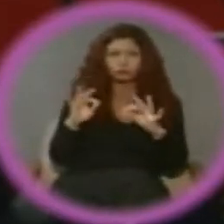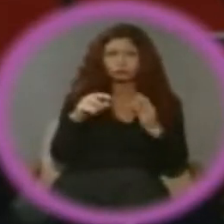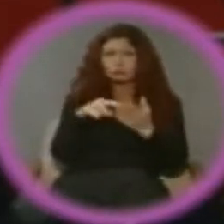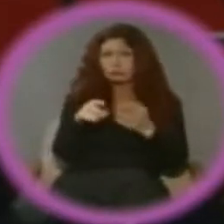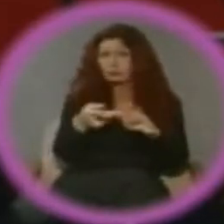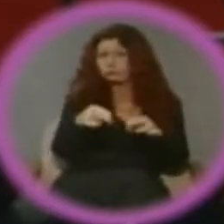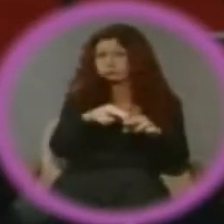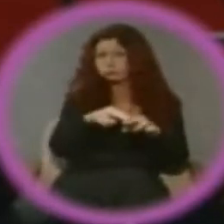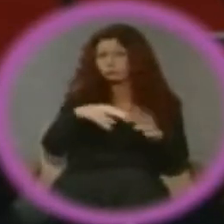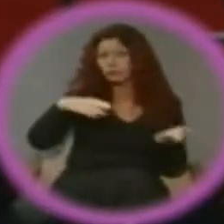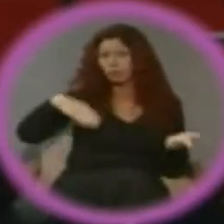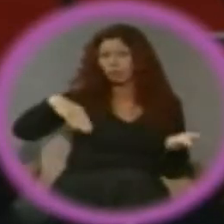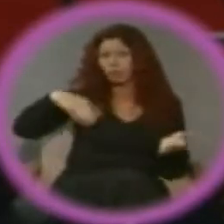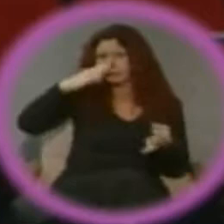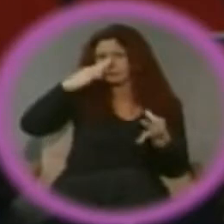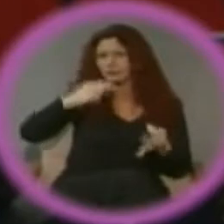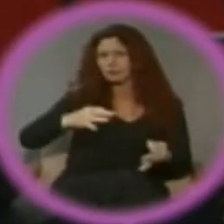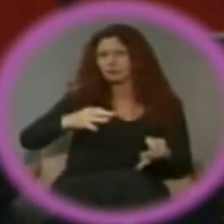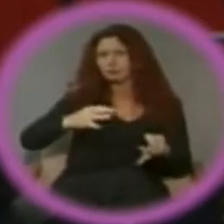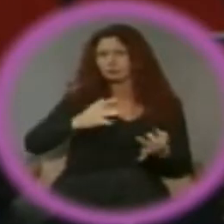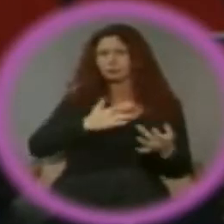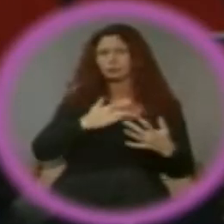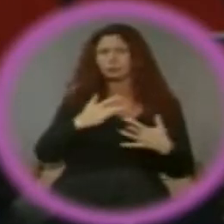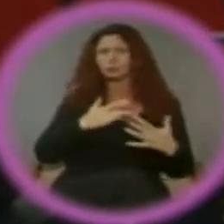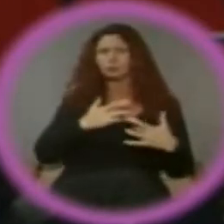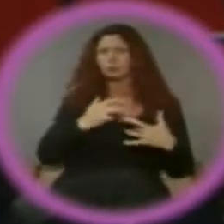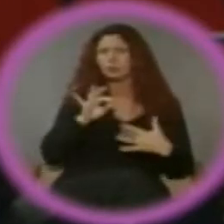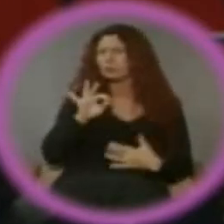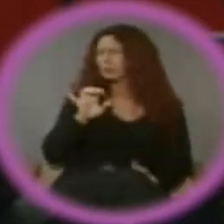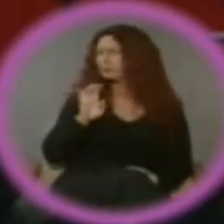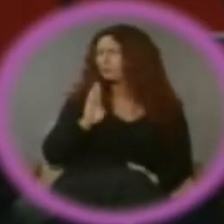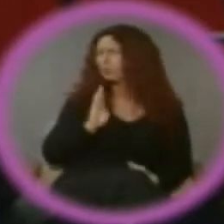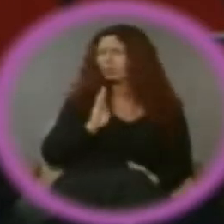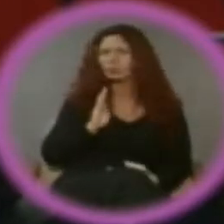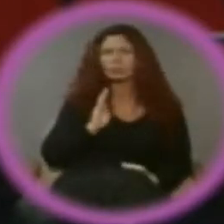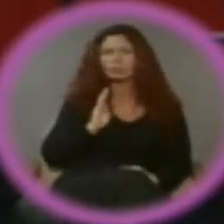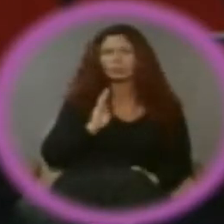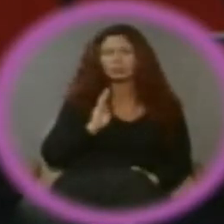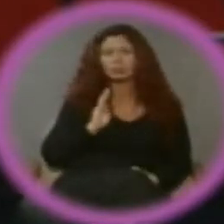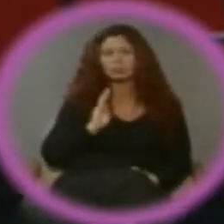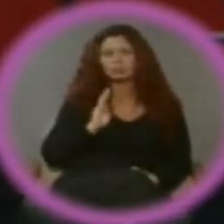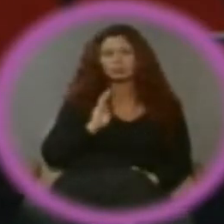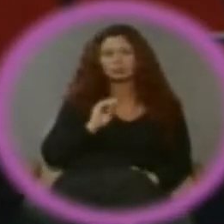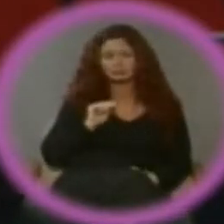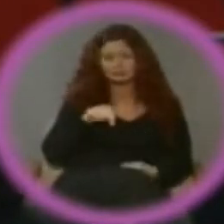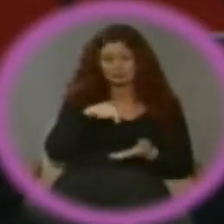for this year. And that's a little concerning since we're already in February. This week alone,